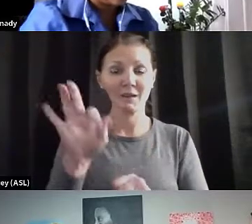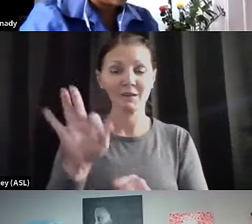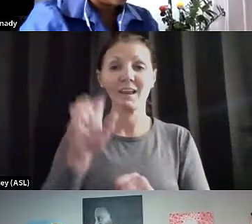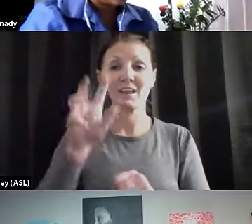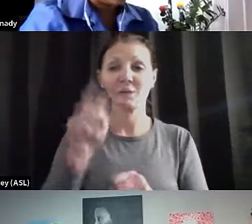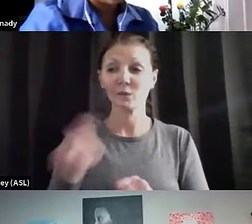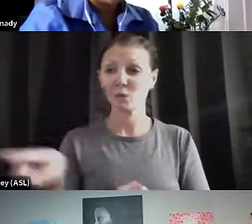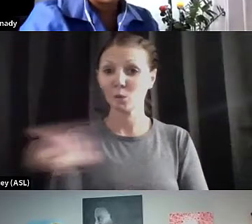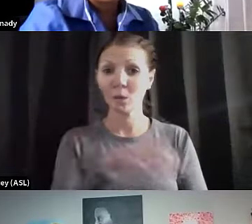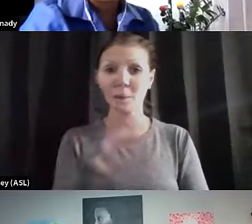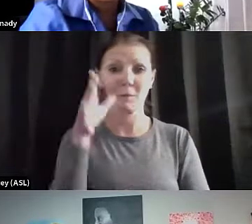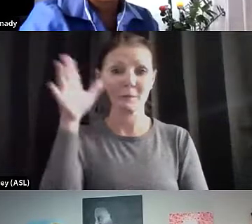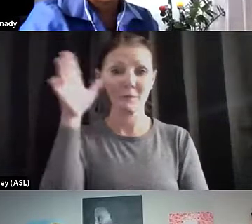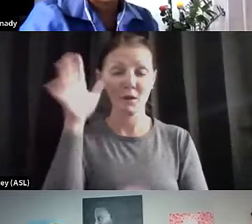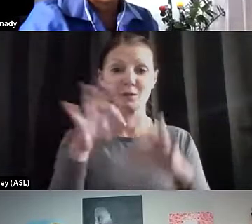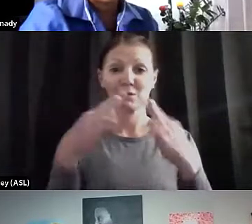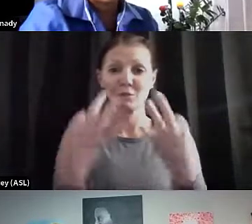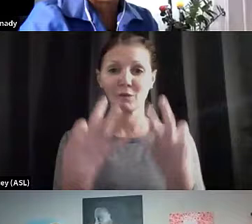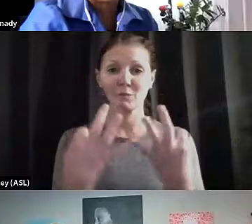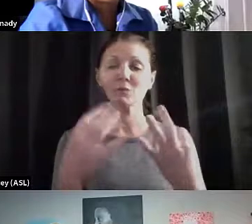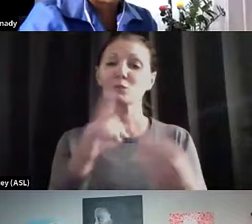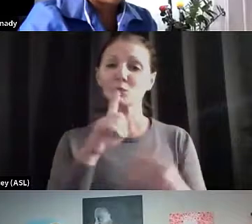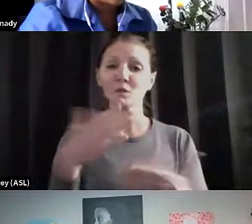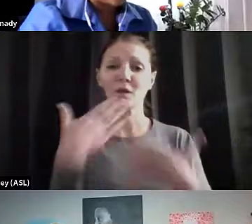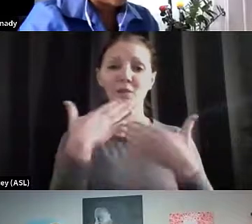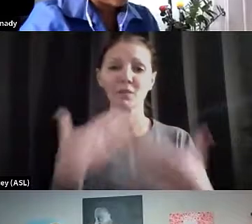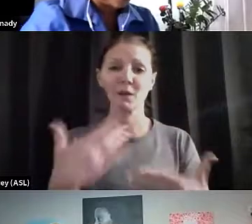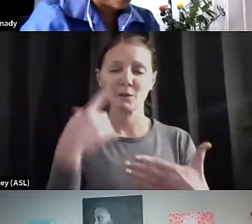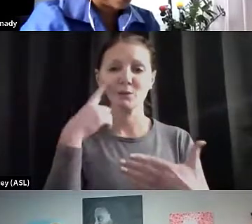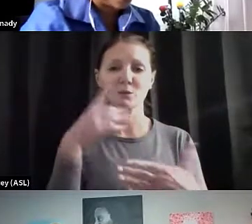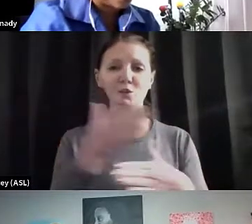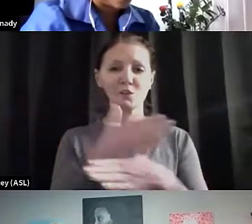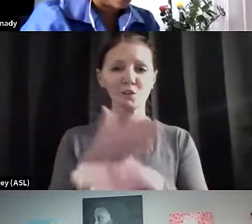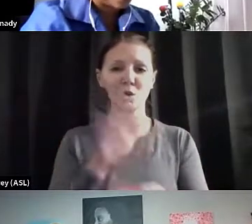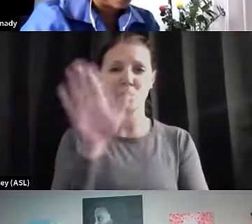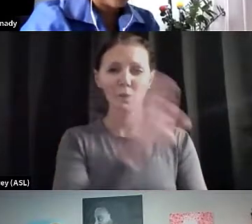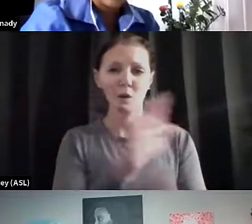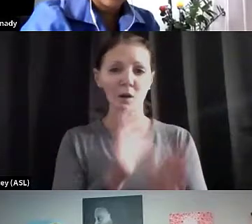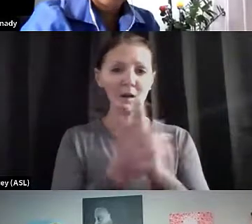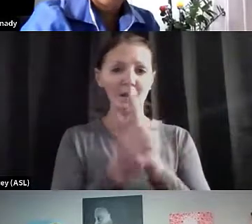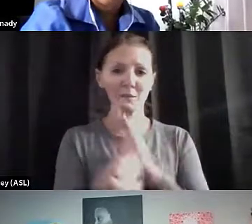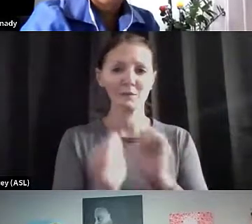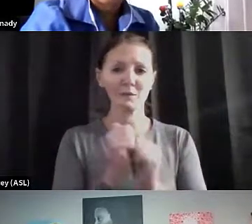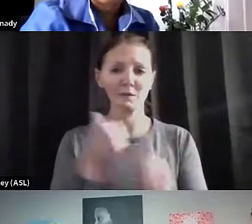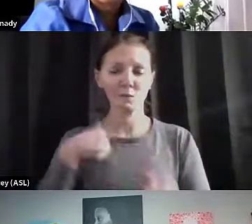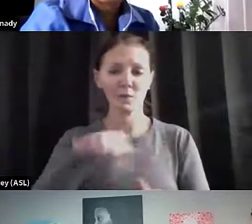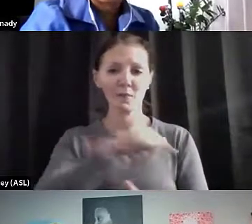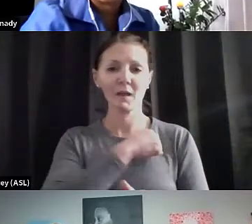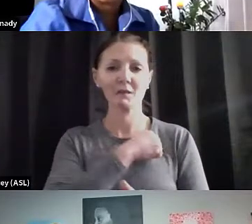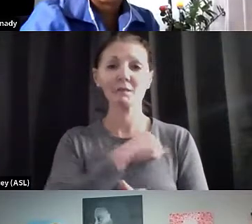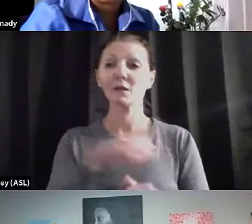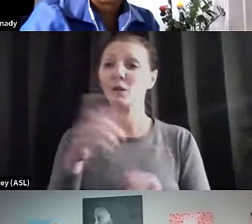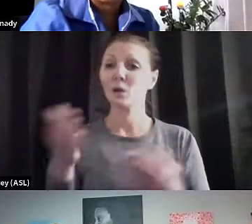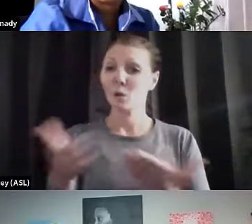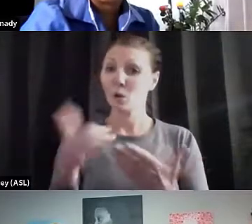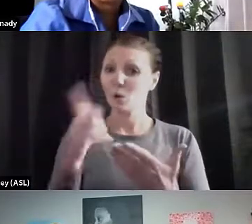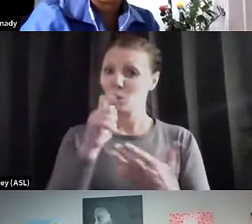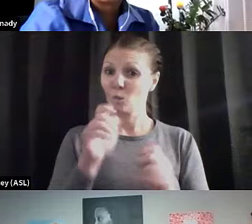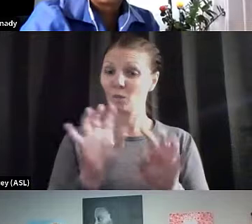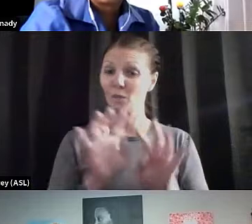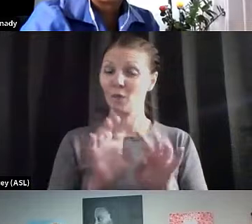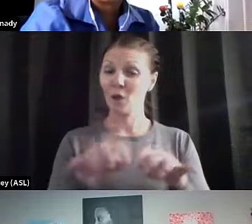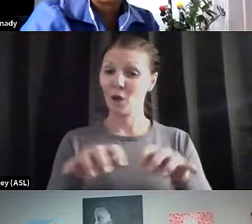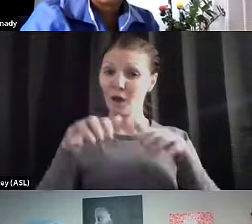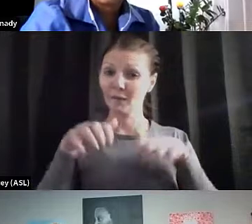parents and families. And so thank you for us sharing your expertise with us. And for those in the audience, thank you again